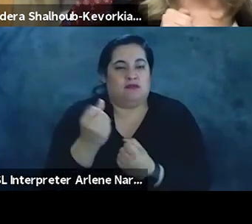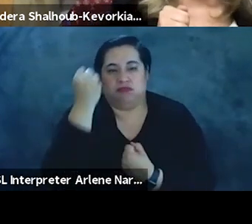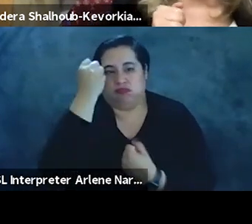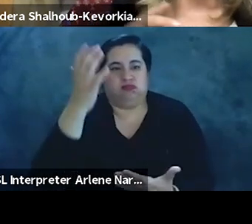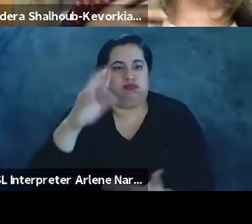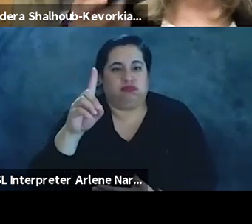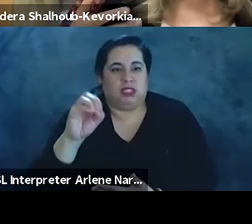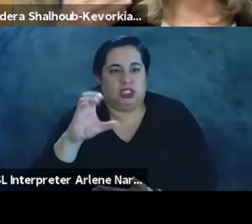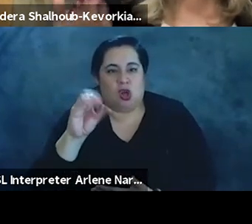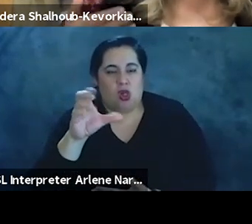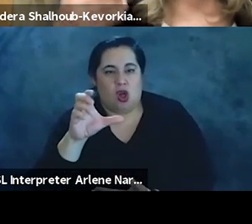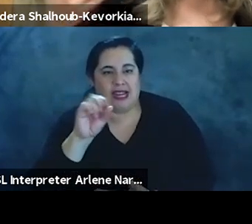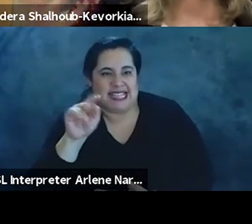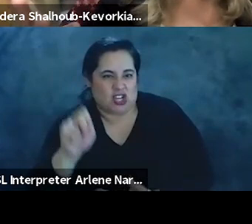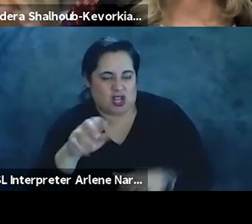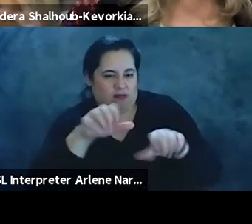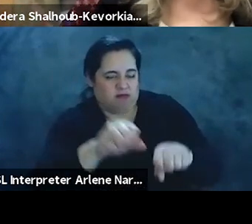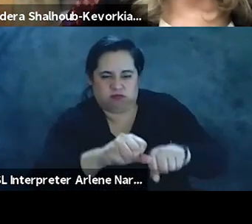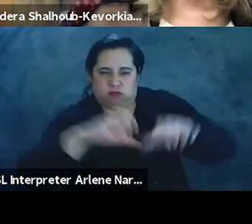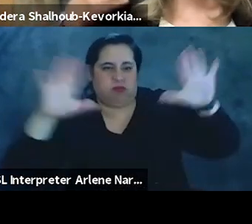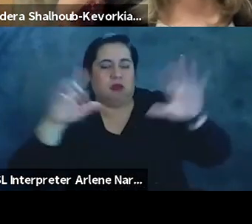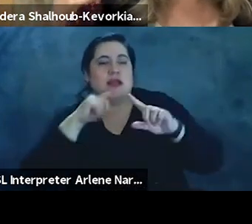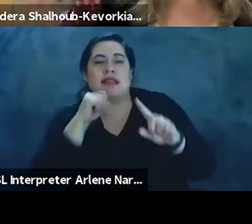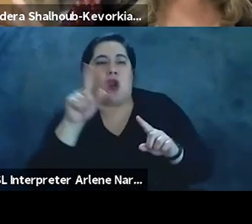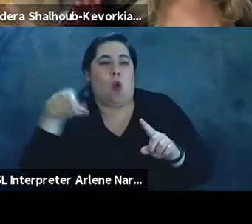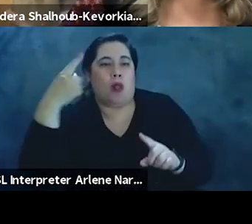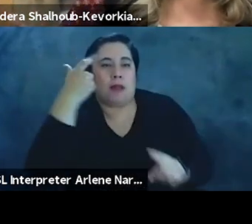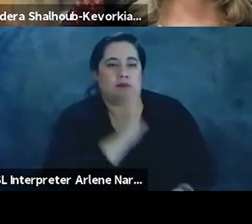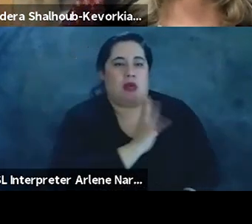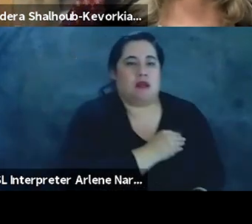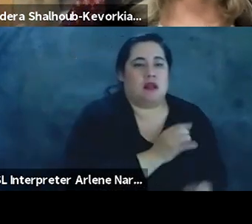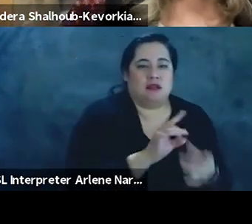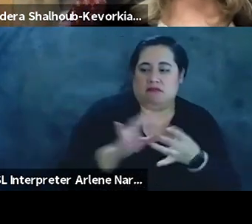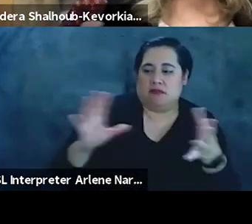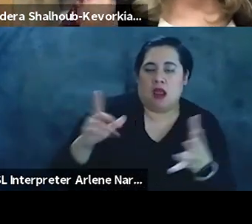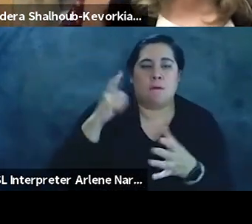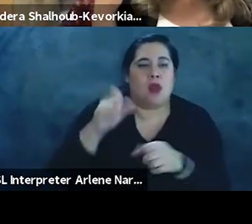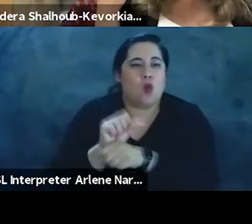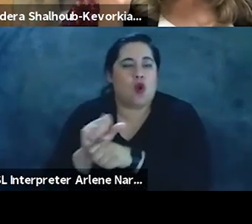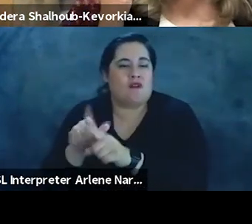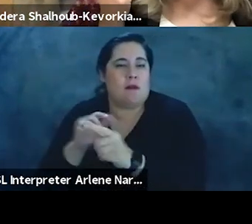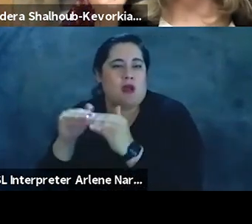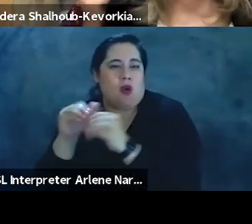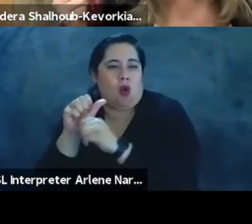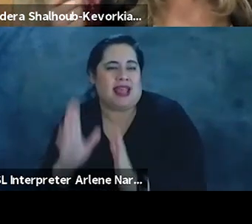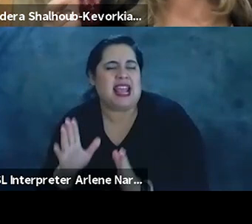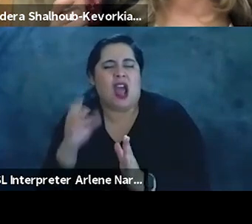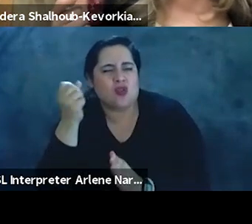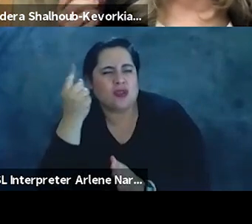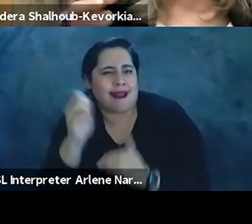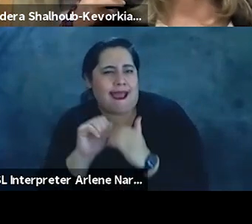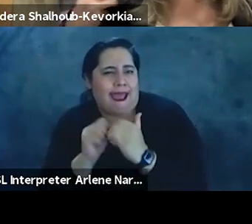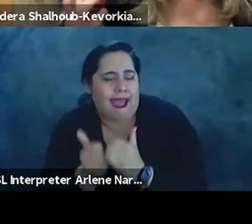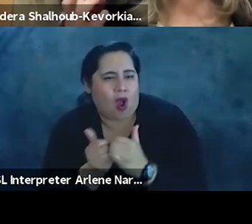being decolonized but rather learning from your work judith from the work of my colleague leila in understanding how to